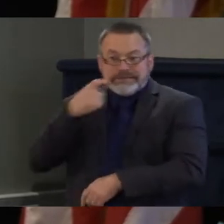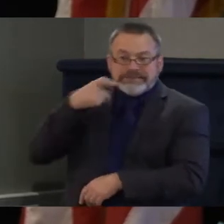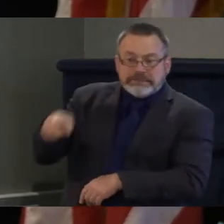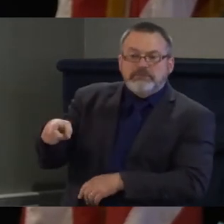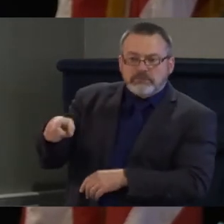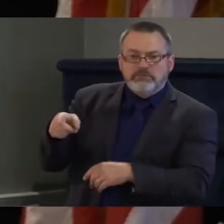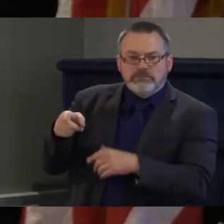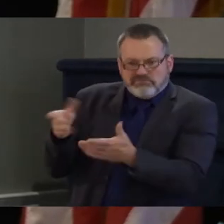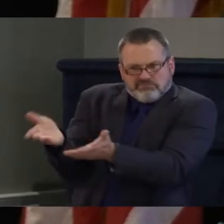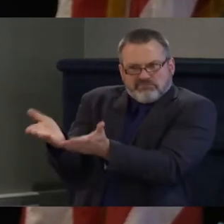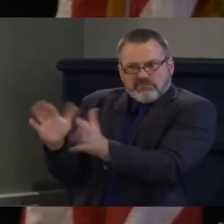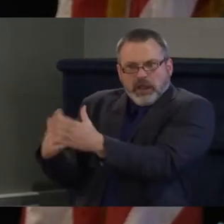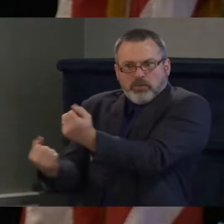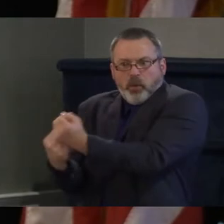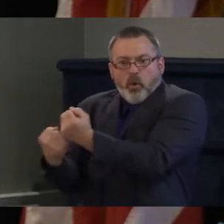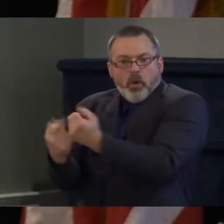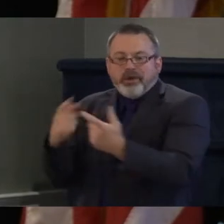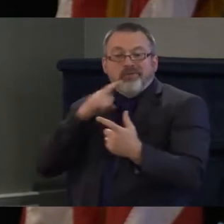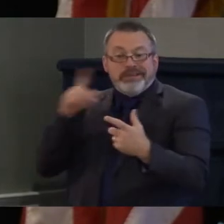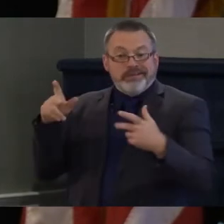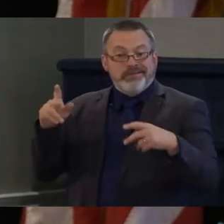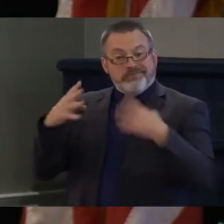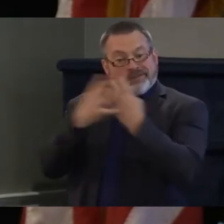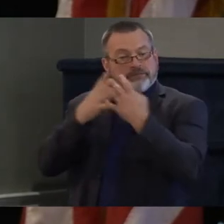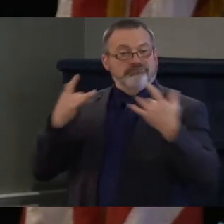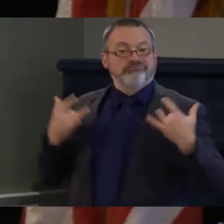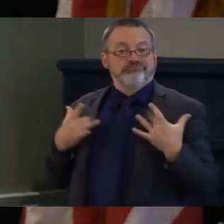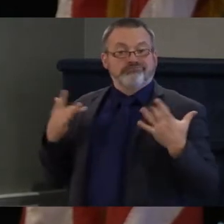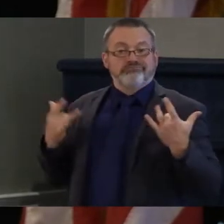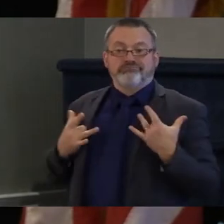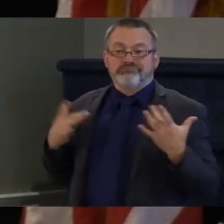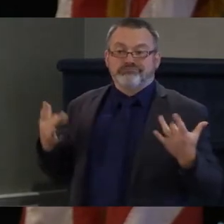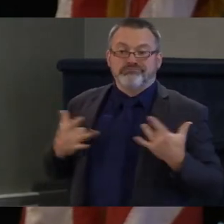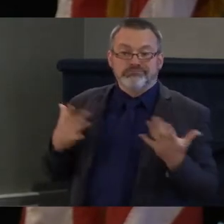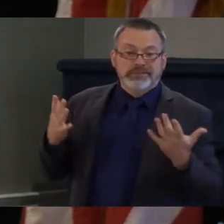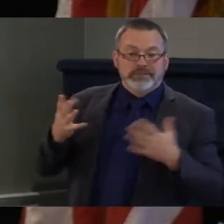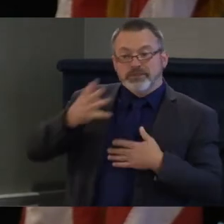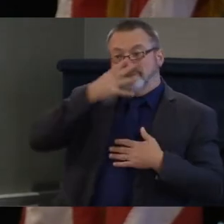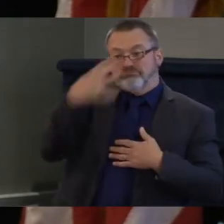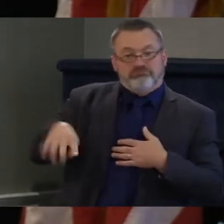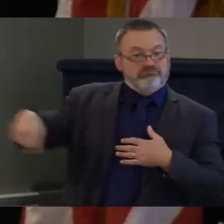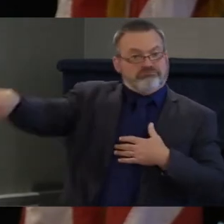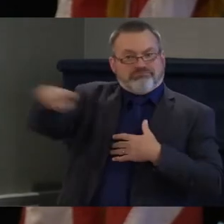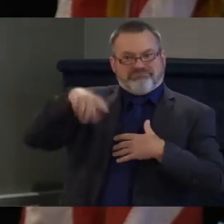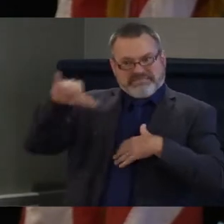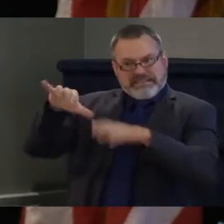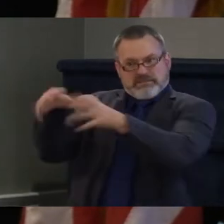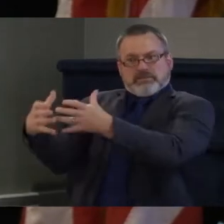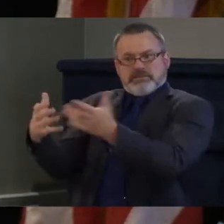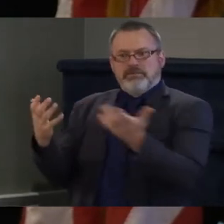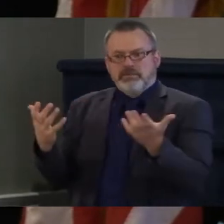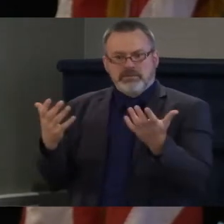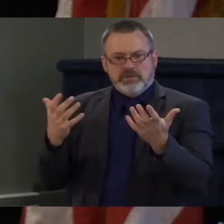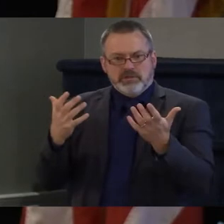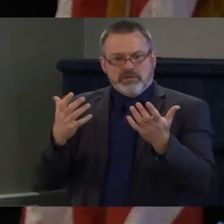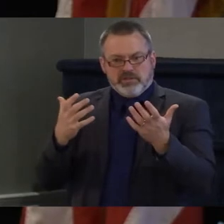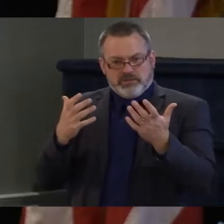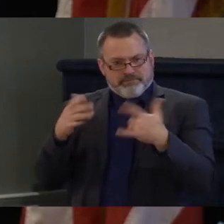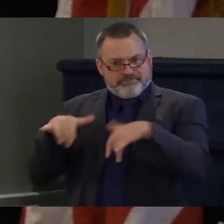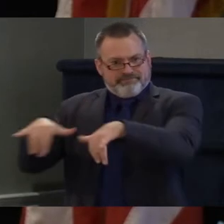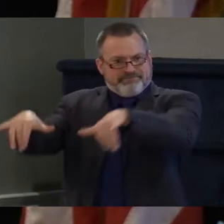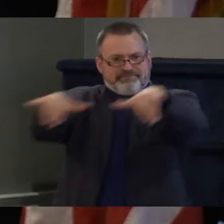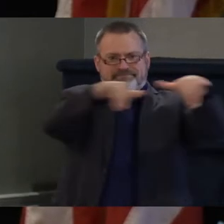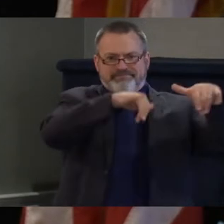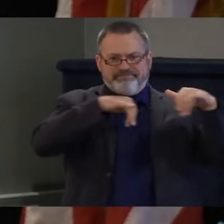feel bad for the crimes that they've committed. Everyone is in the same population. And so not just folks